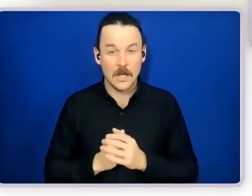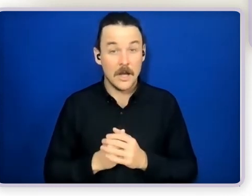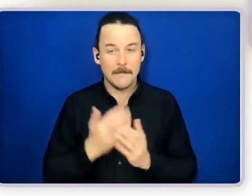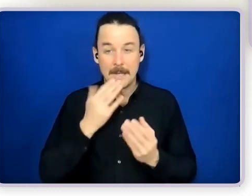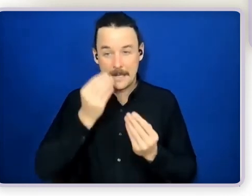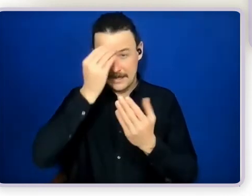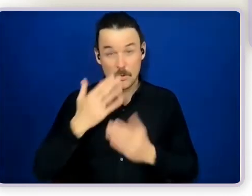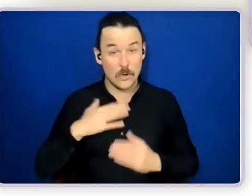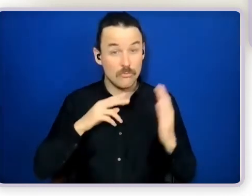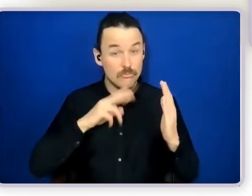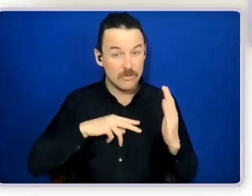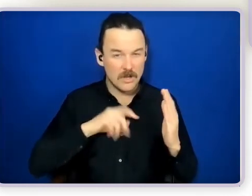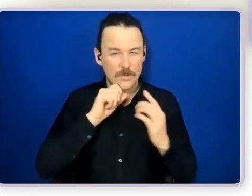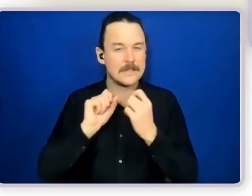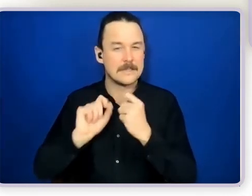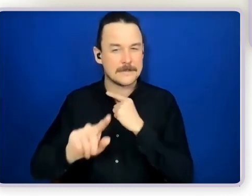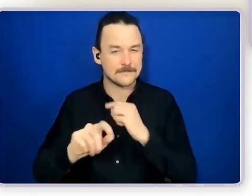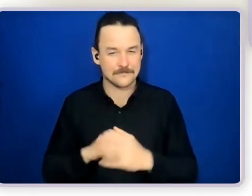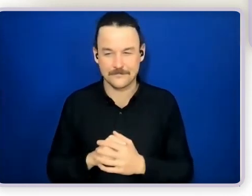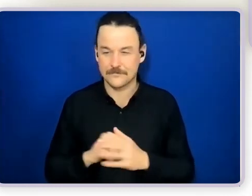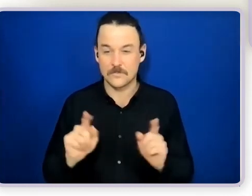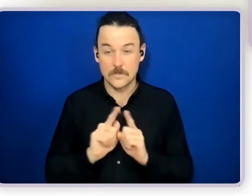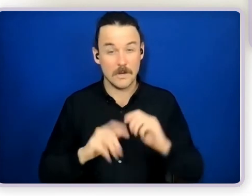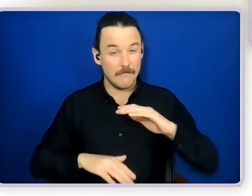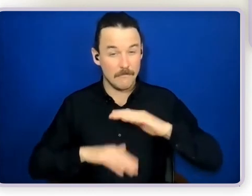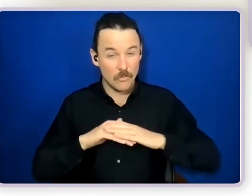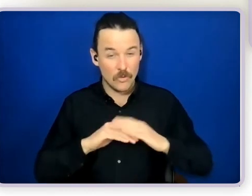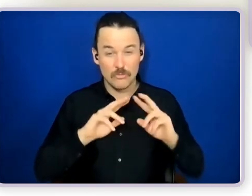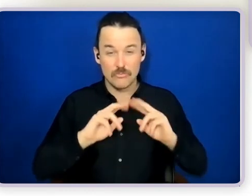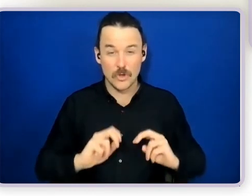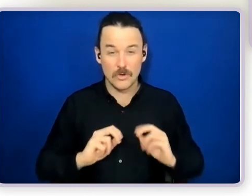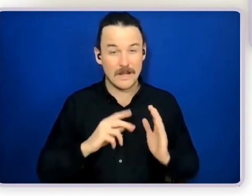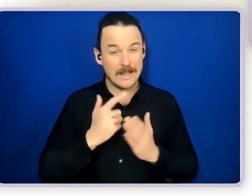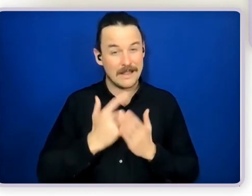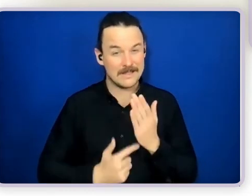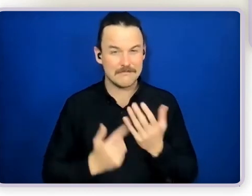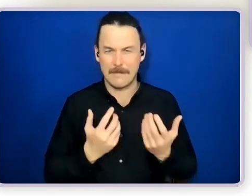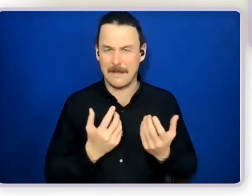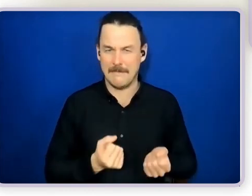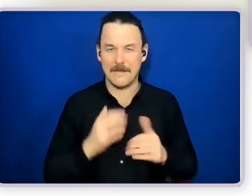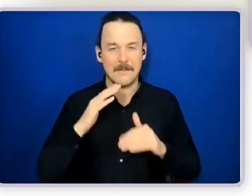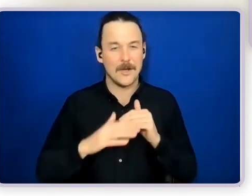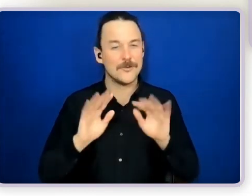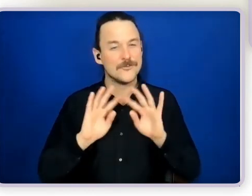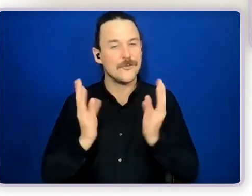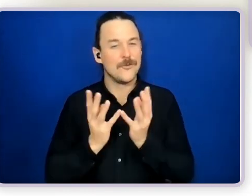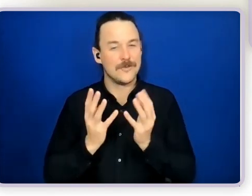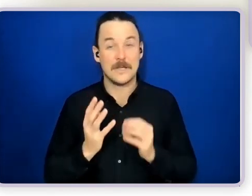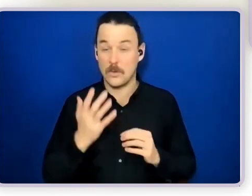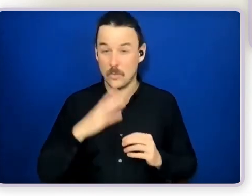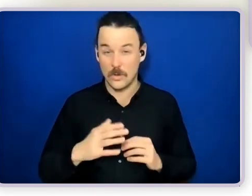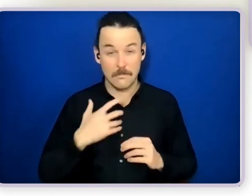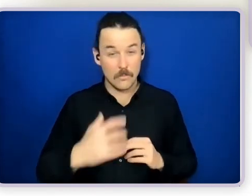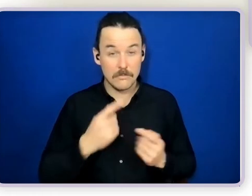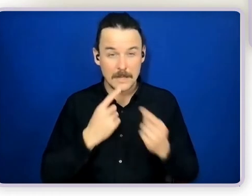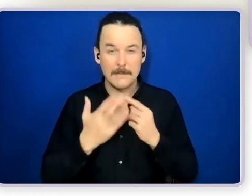comprehensive resource list about circles of support so again if you're interested in them you want more information do just email me and let